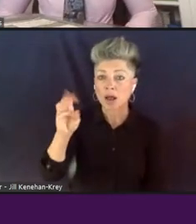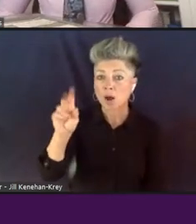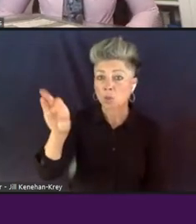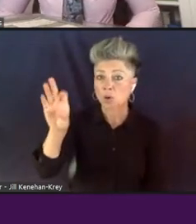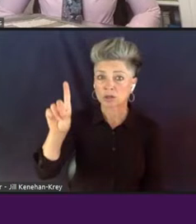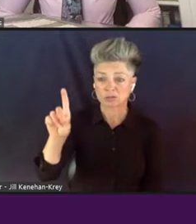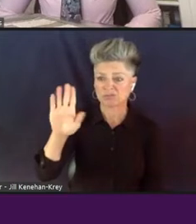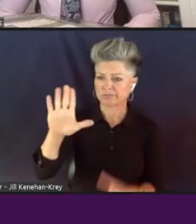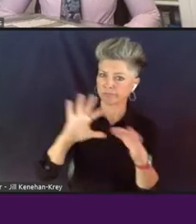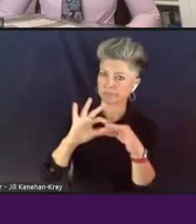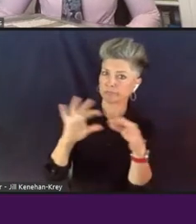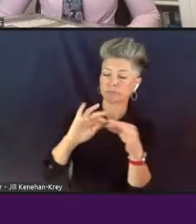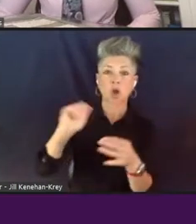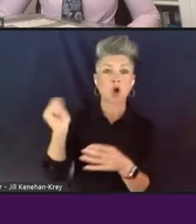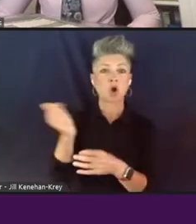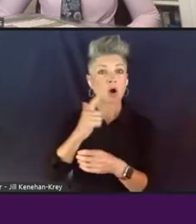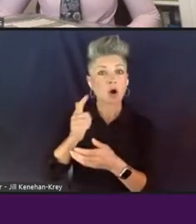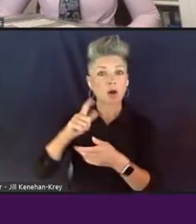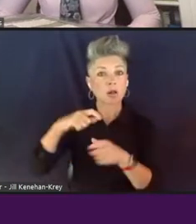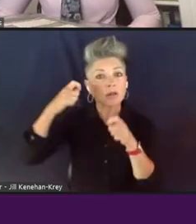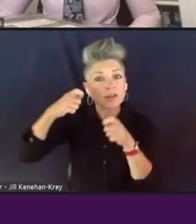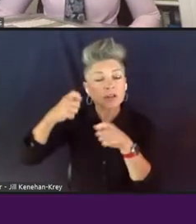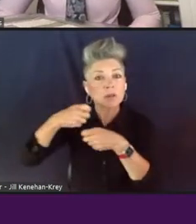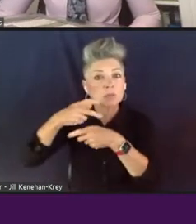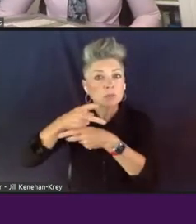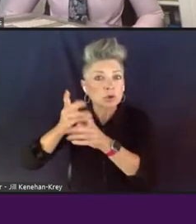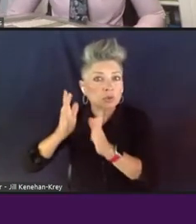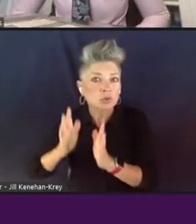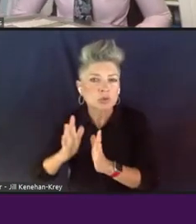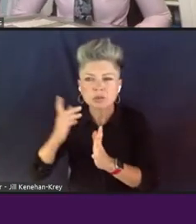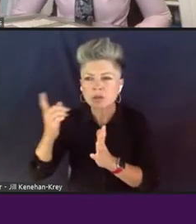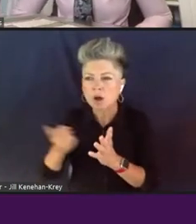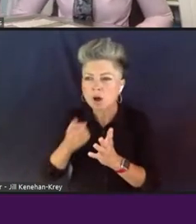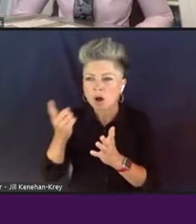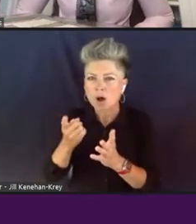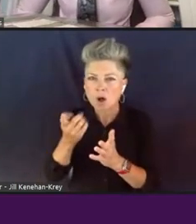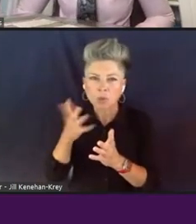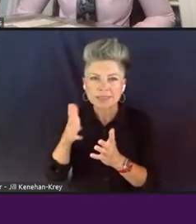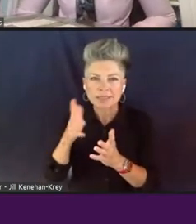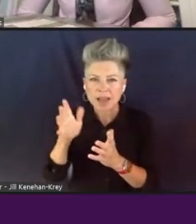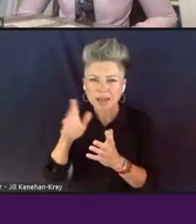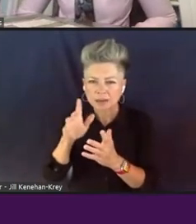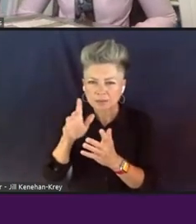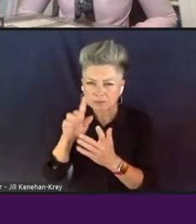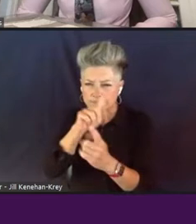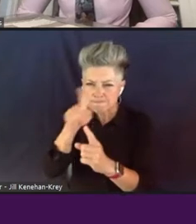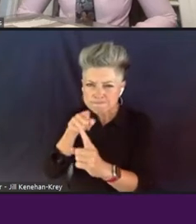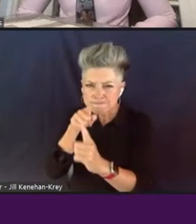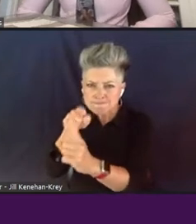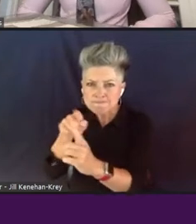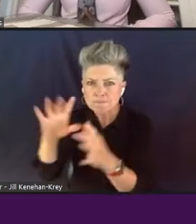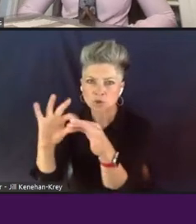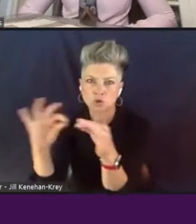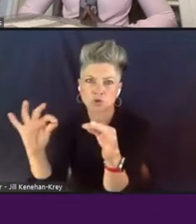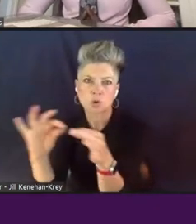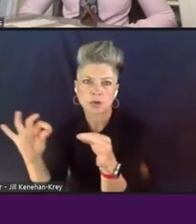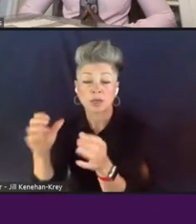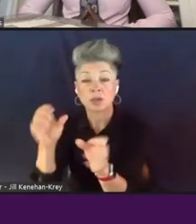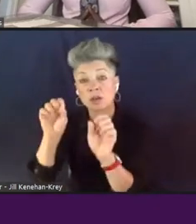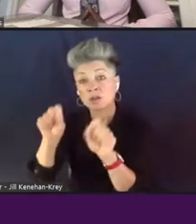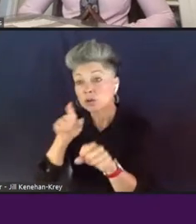producers, all film producers, are always kind of getting at one particular story. It can be an underdog story. It can be